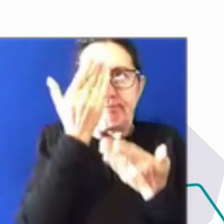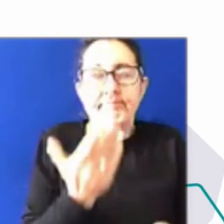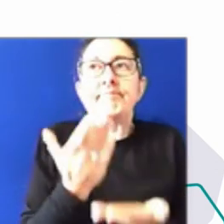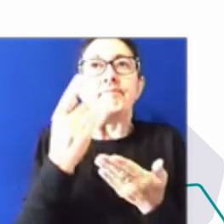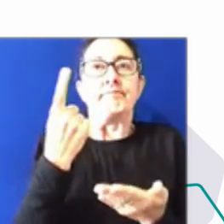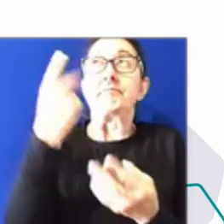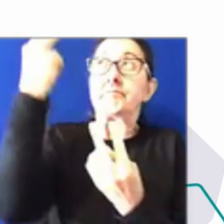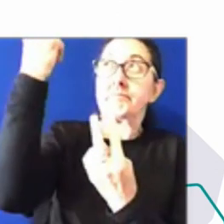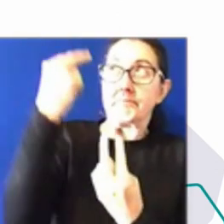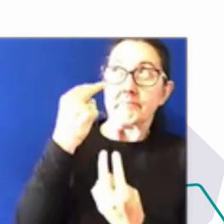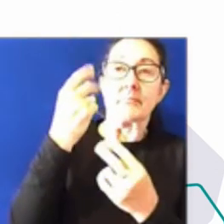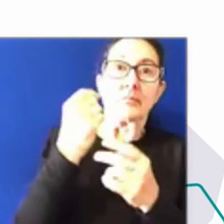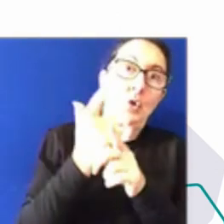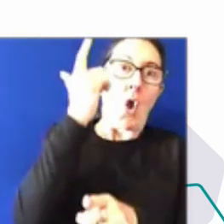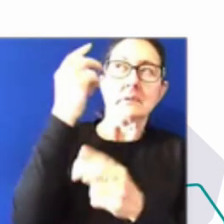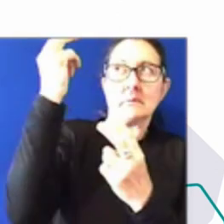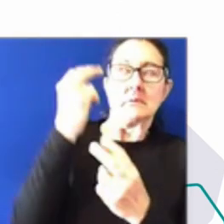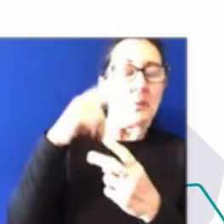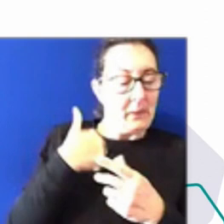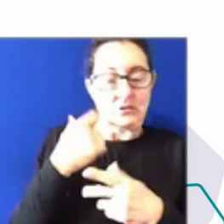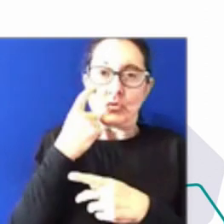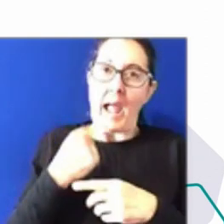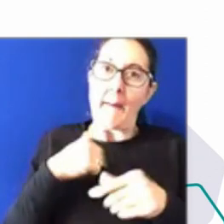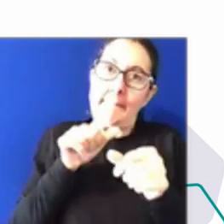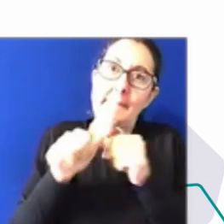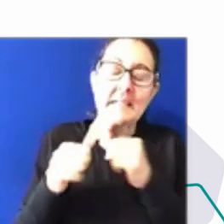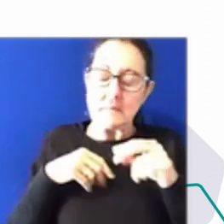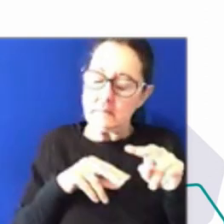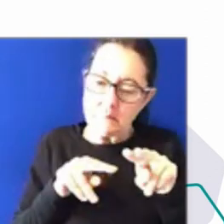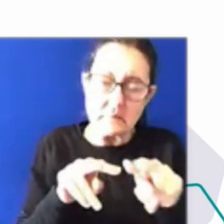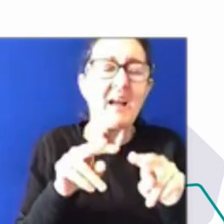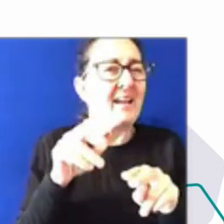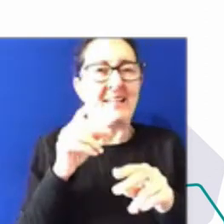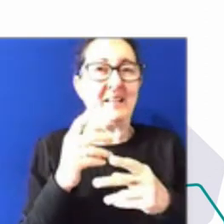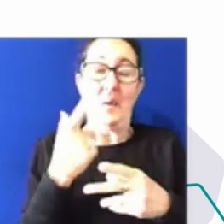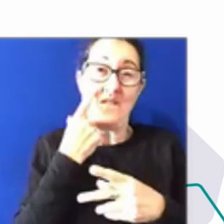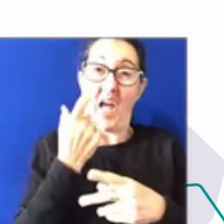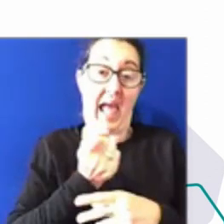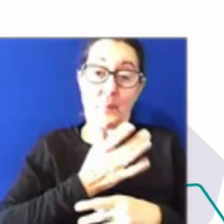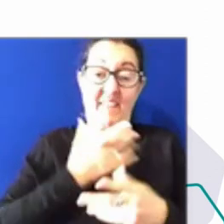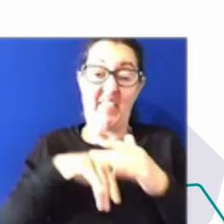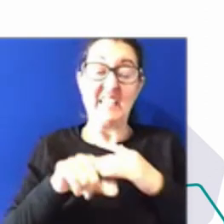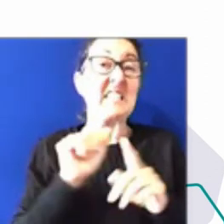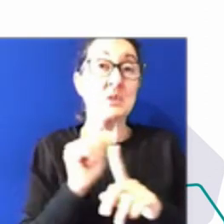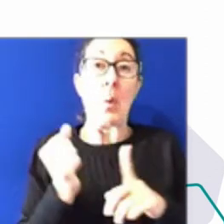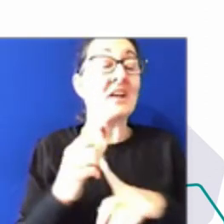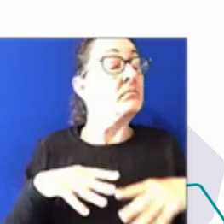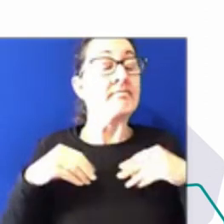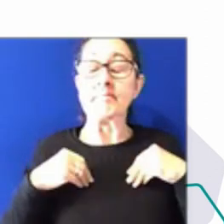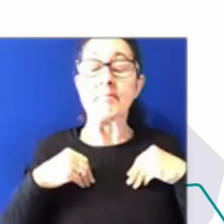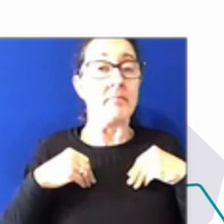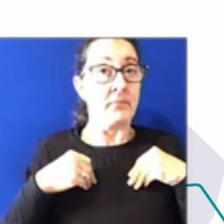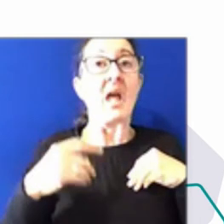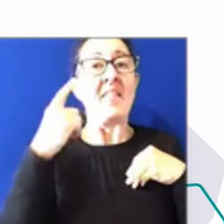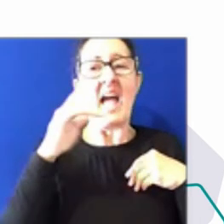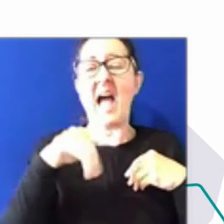situations have we found ourselves in and how do we reflect on that and make sure that we've got the systems in place and